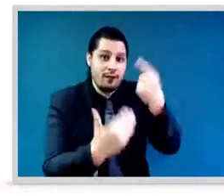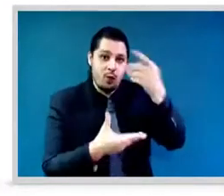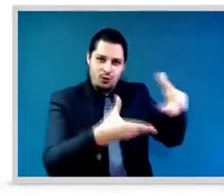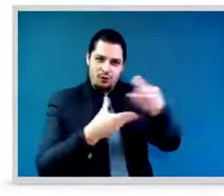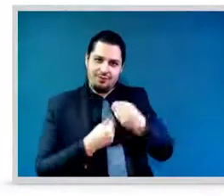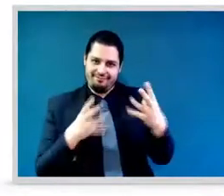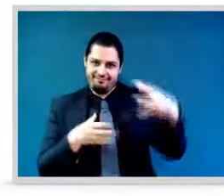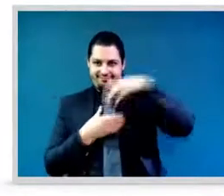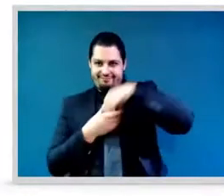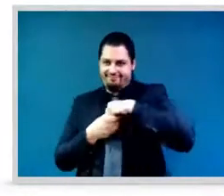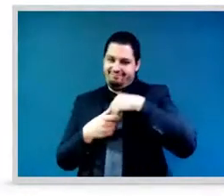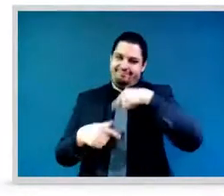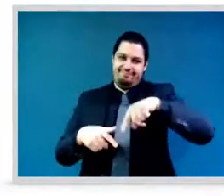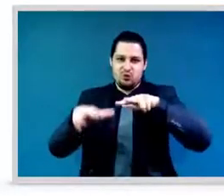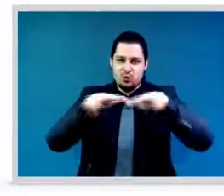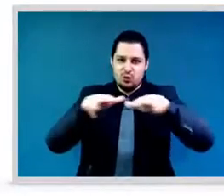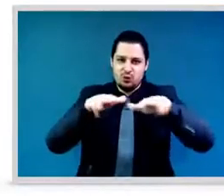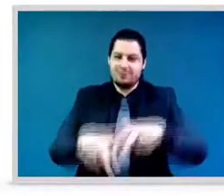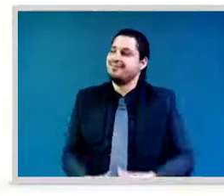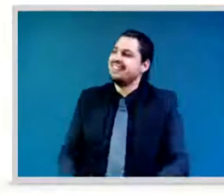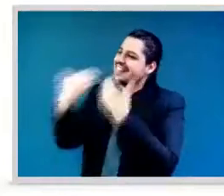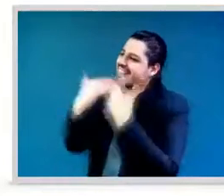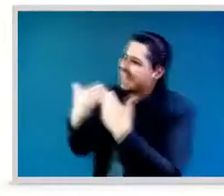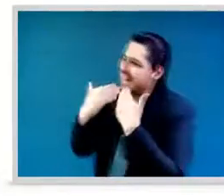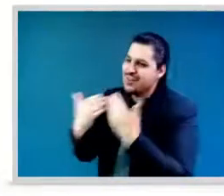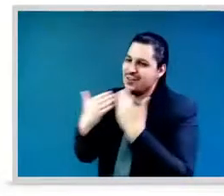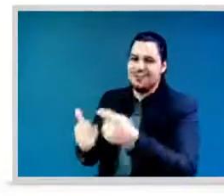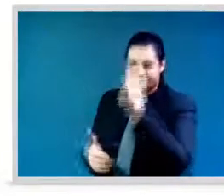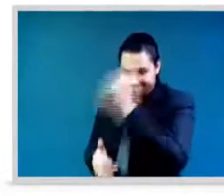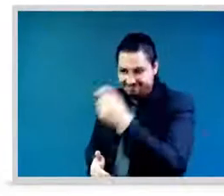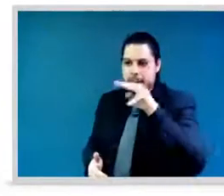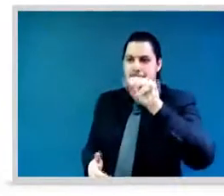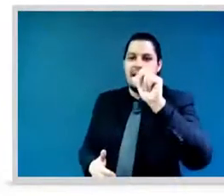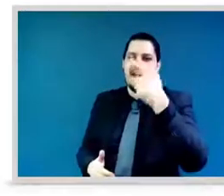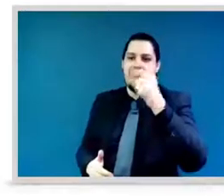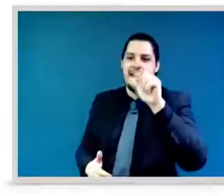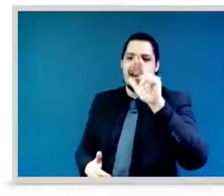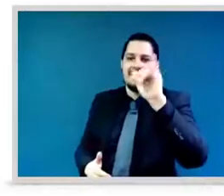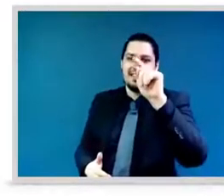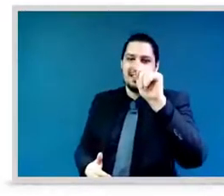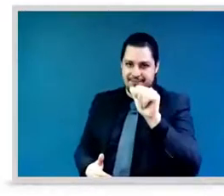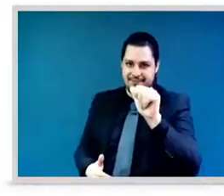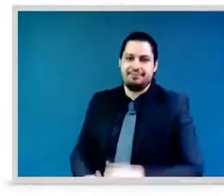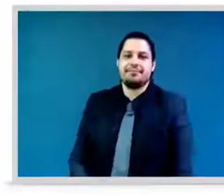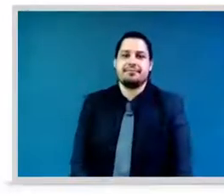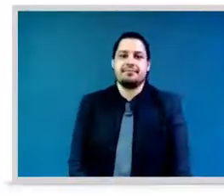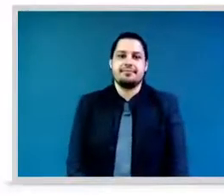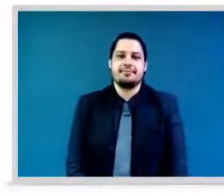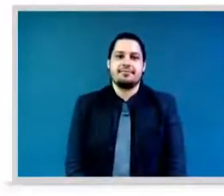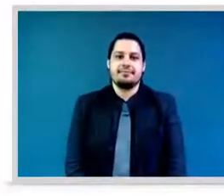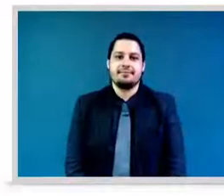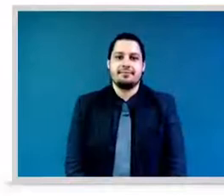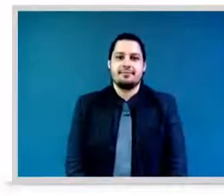Thank you very much, Madam moderator, for keeping us on track. Thank you to